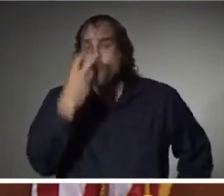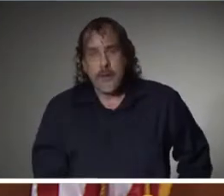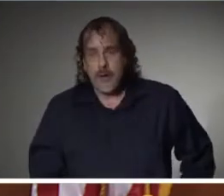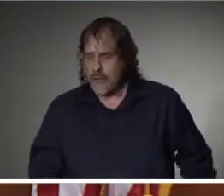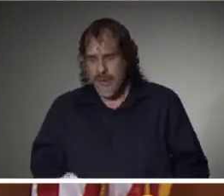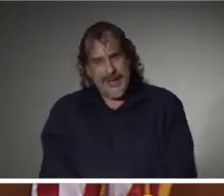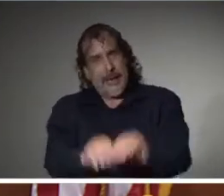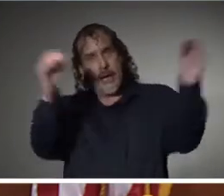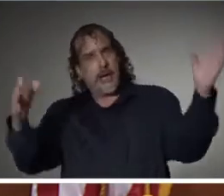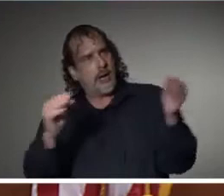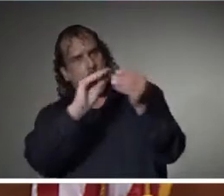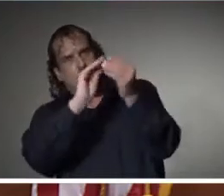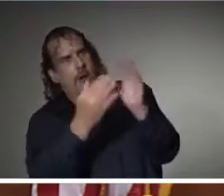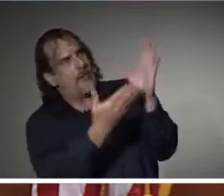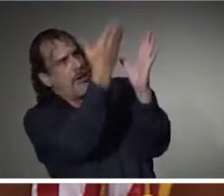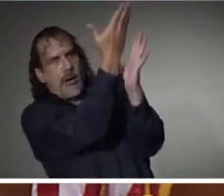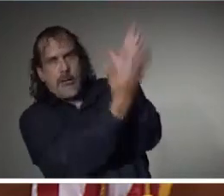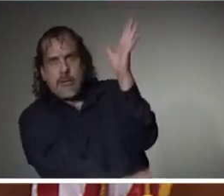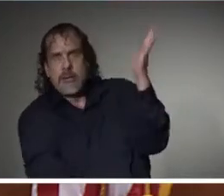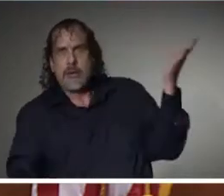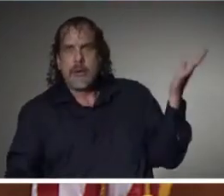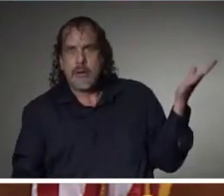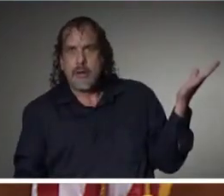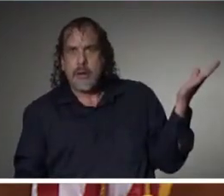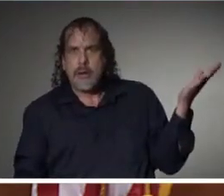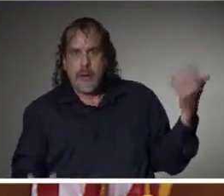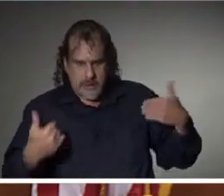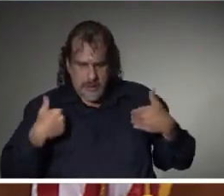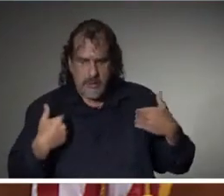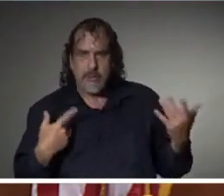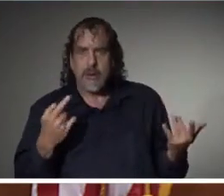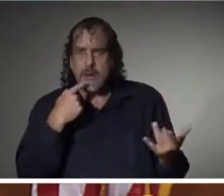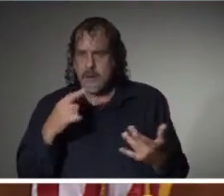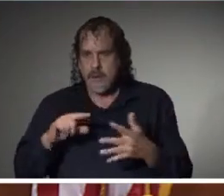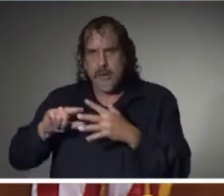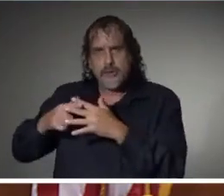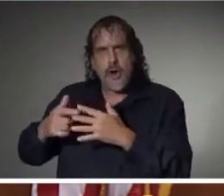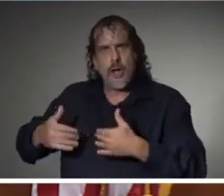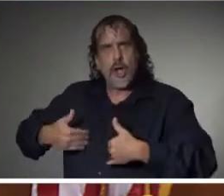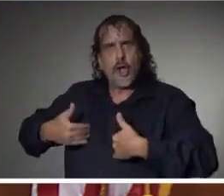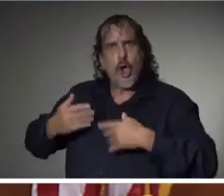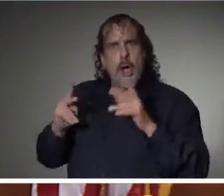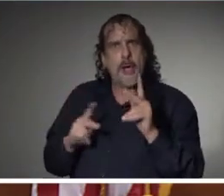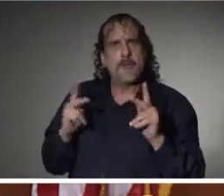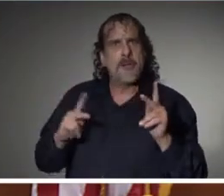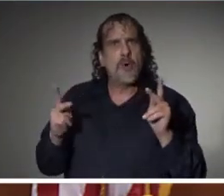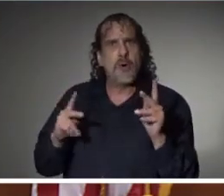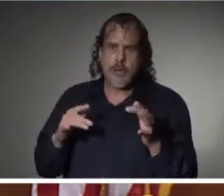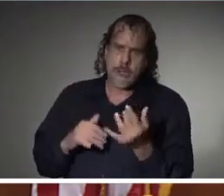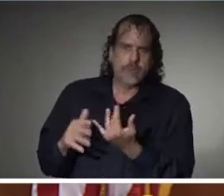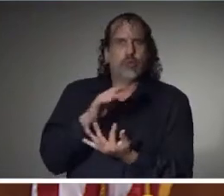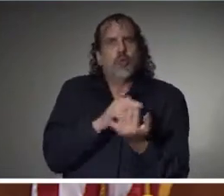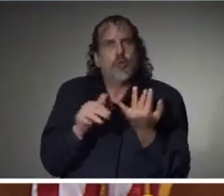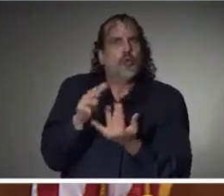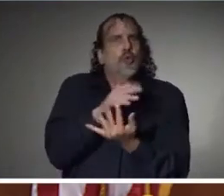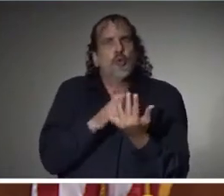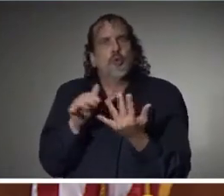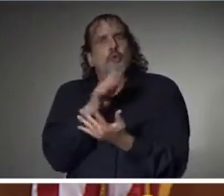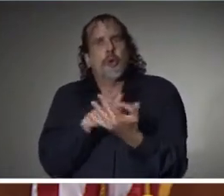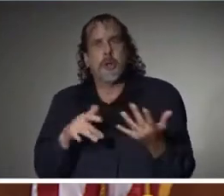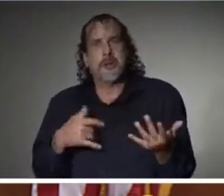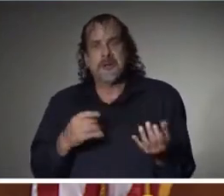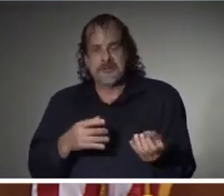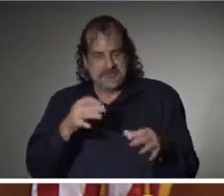that much of where we find ourselves today started by young people who were, in many instances,